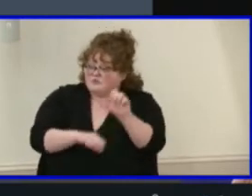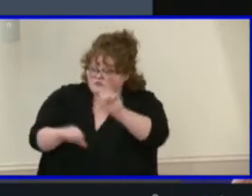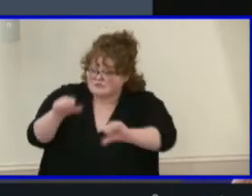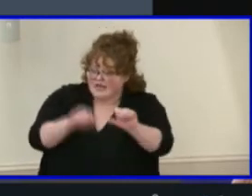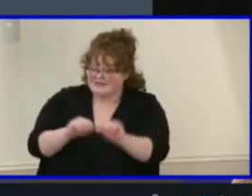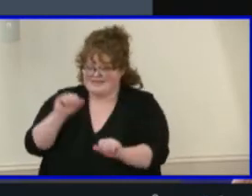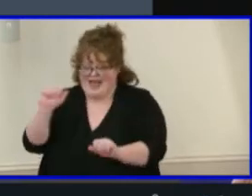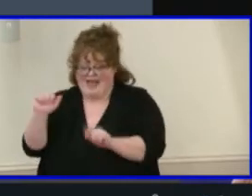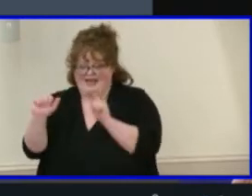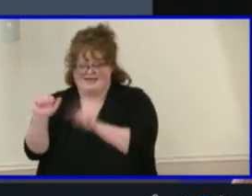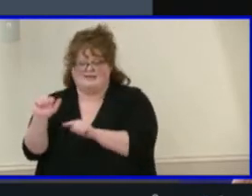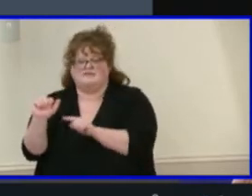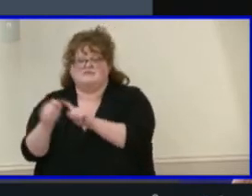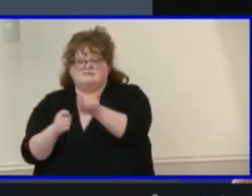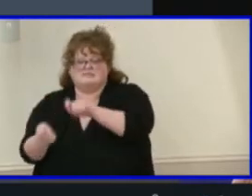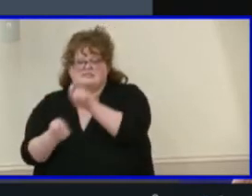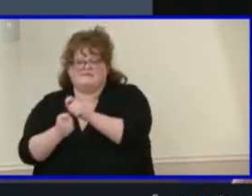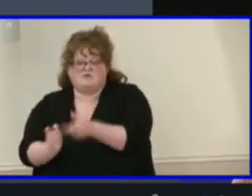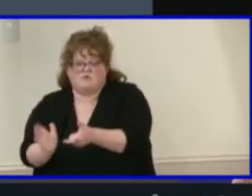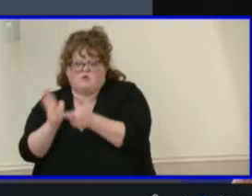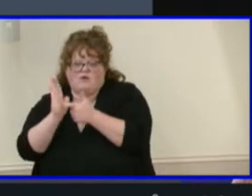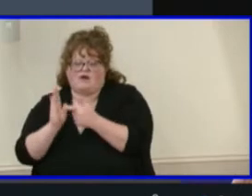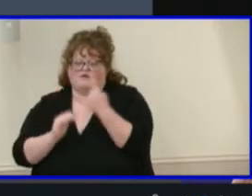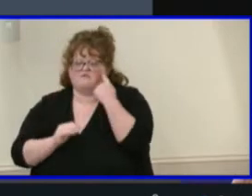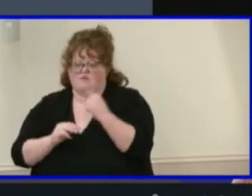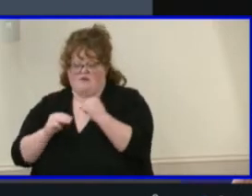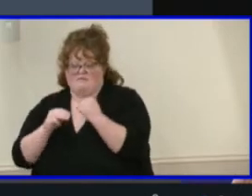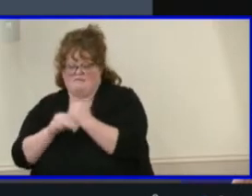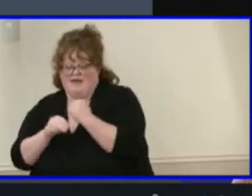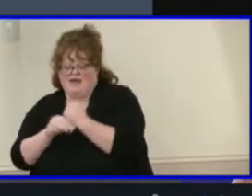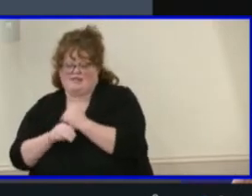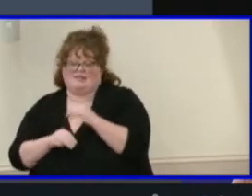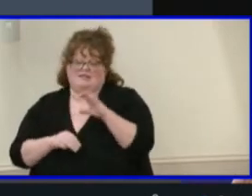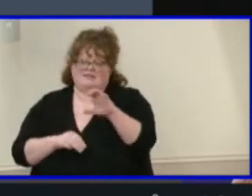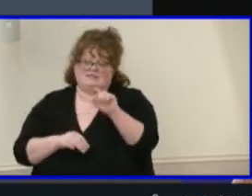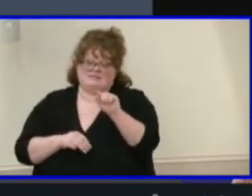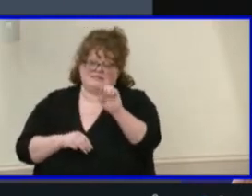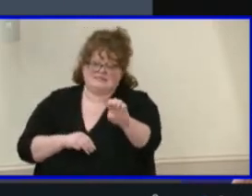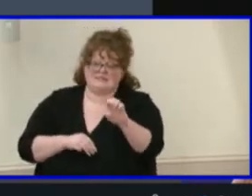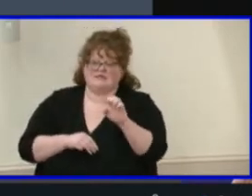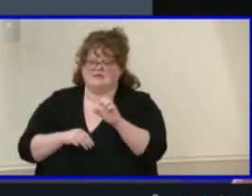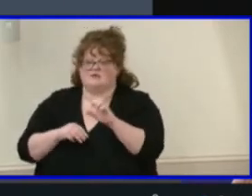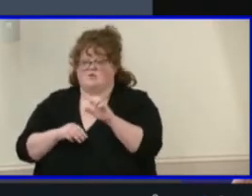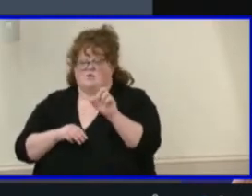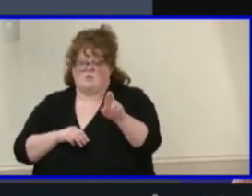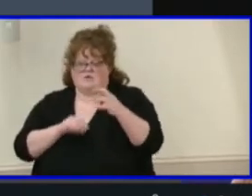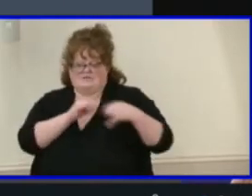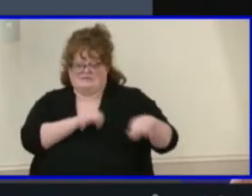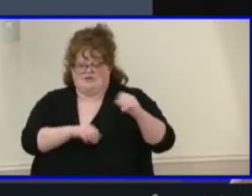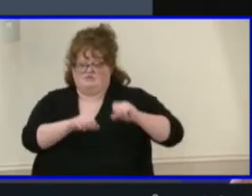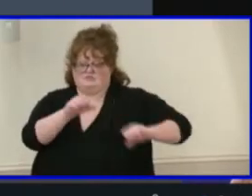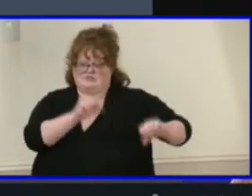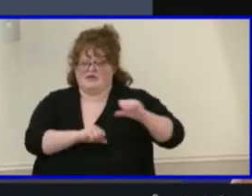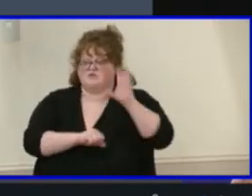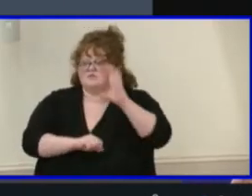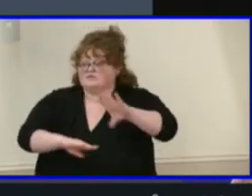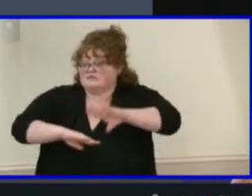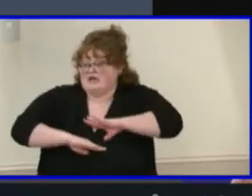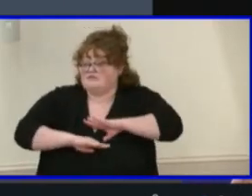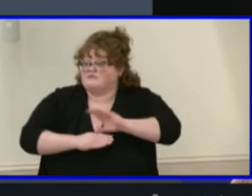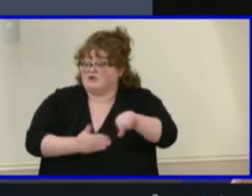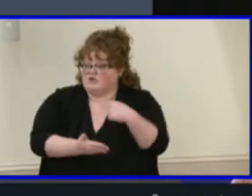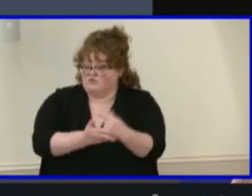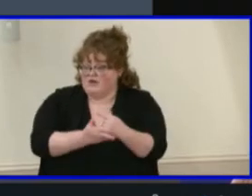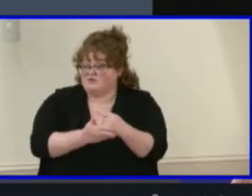science course that may be considered a mathematics, CTE, or standard science credit to satisfy graduation requirements in